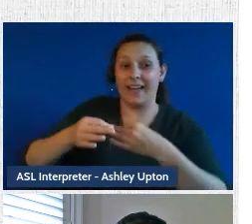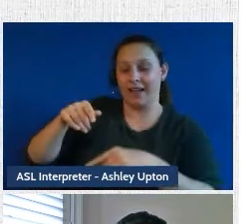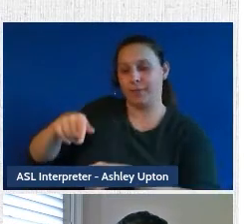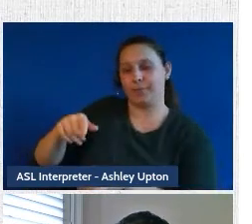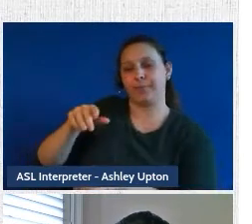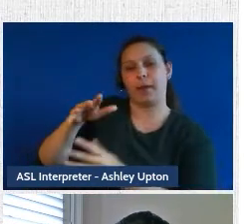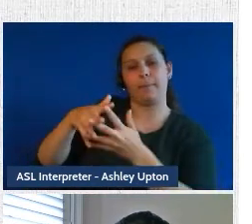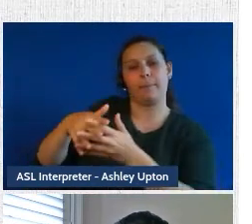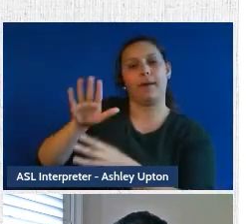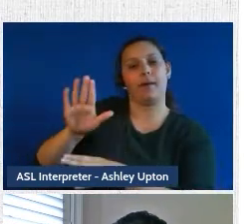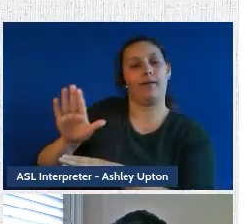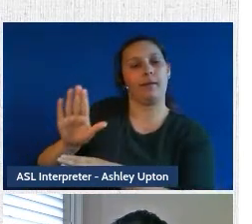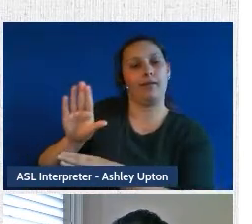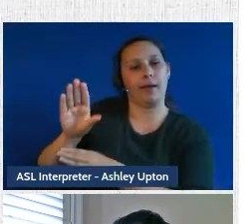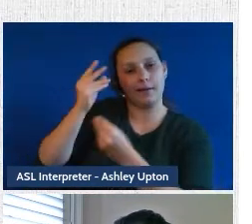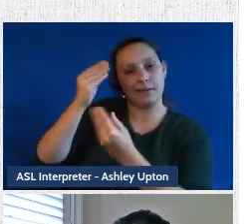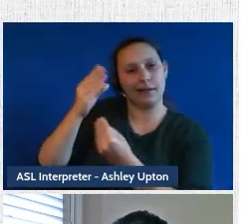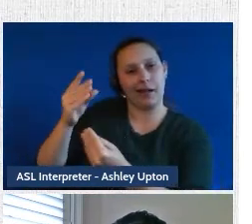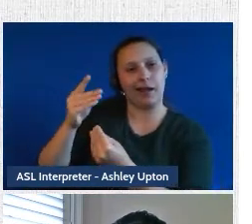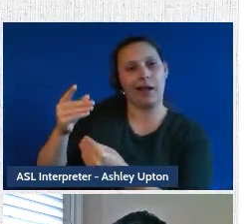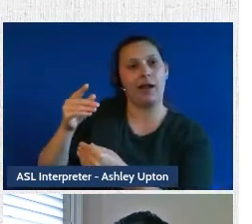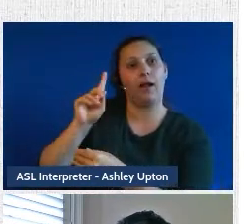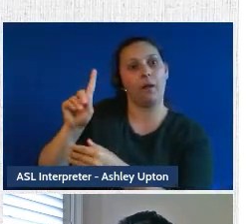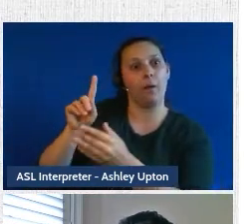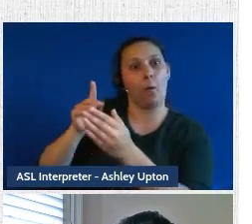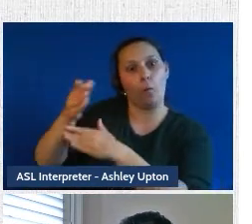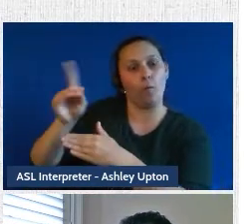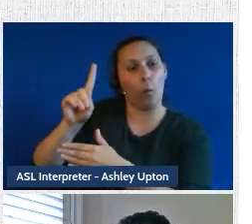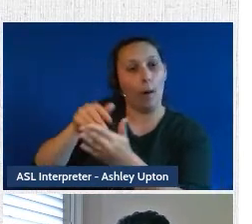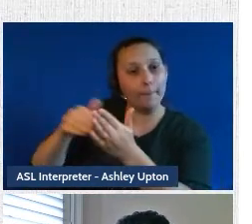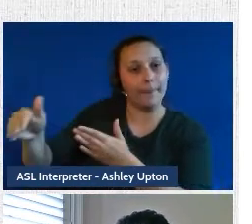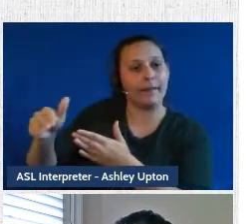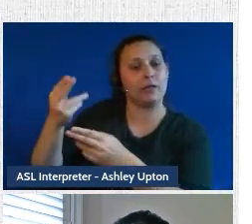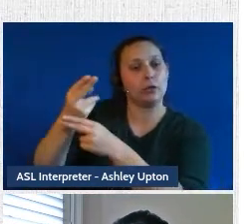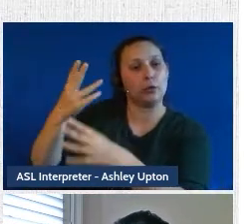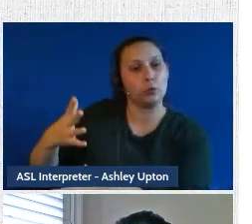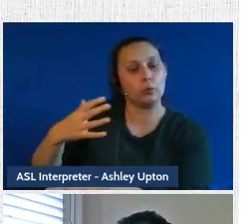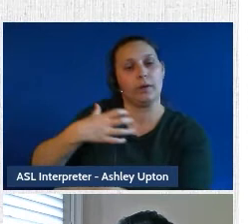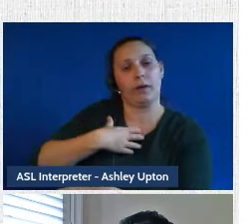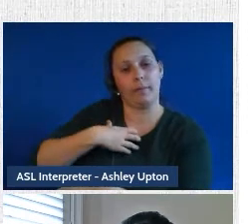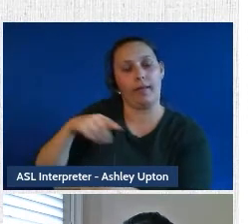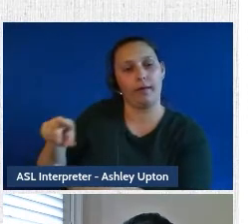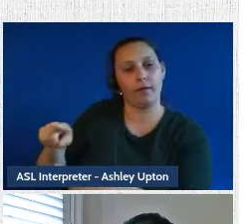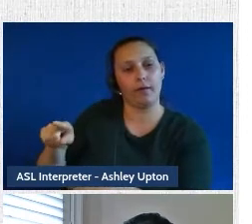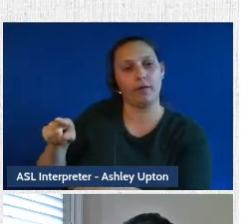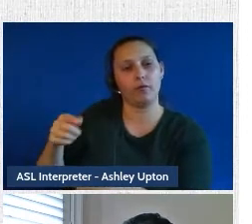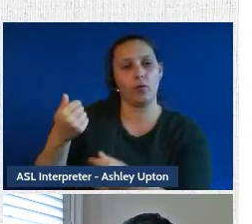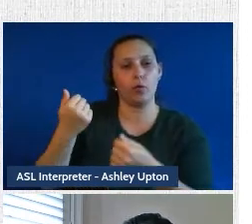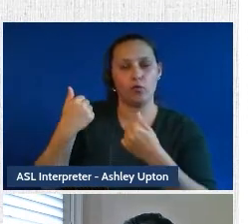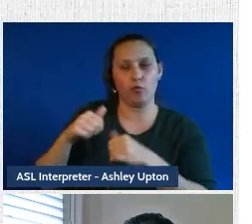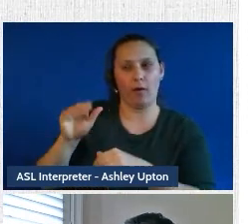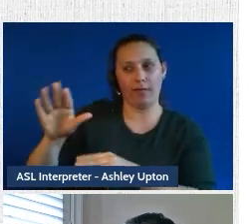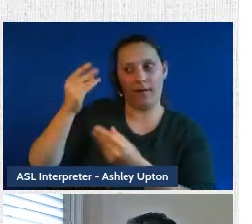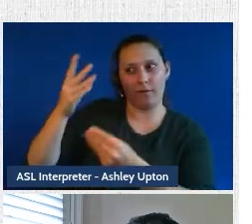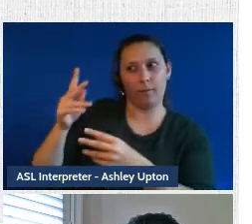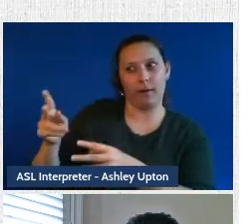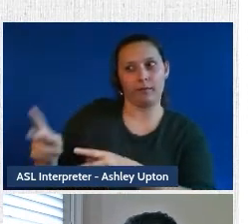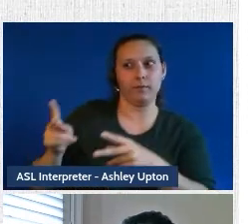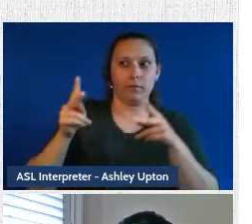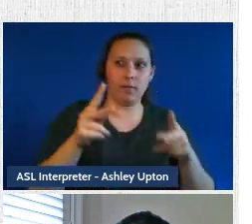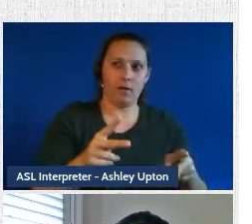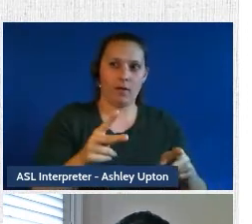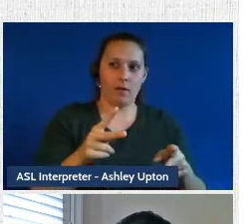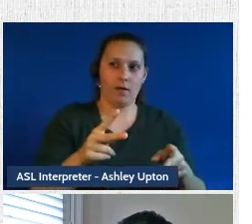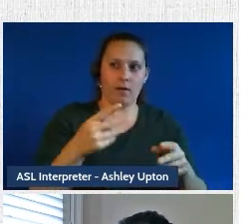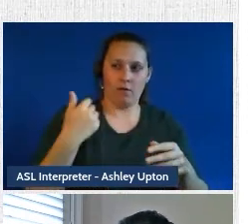over 1 million consumer complaints. And the purpose of this really was to, you know, just try our best to synthesize the data that's available and make